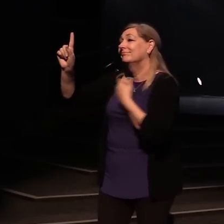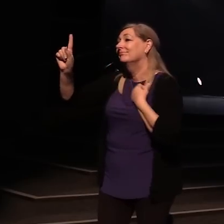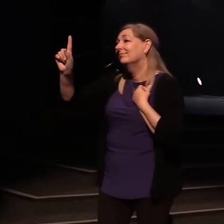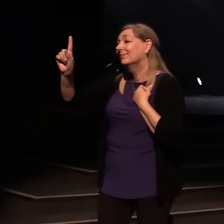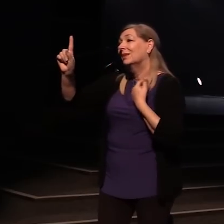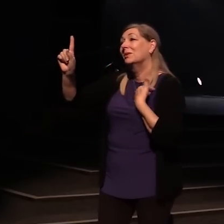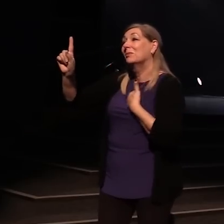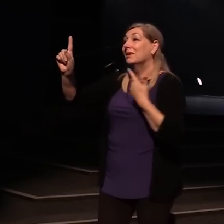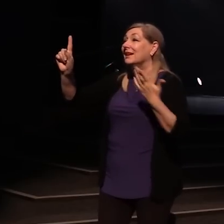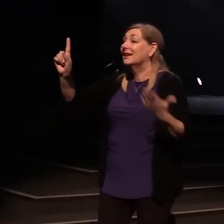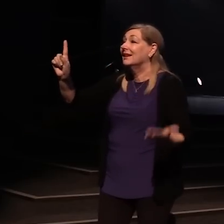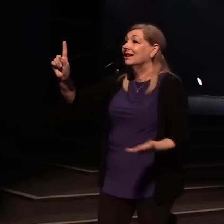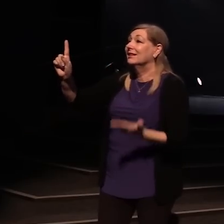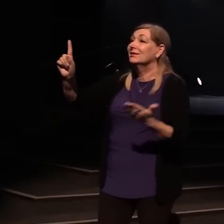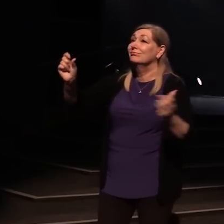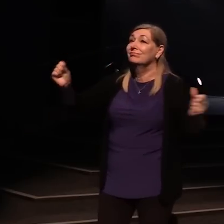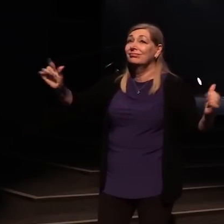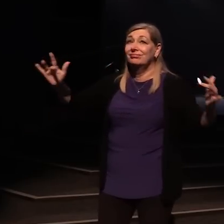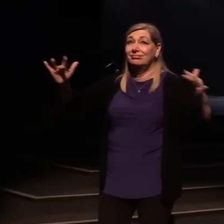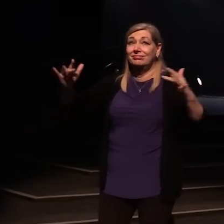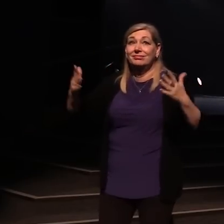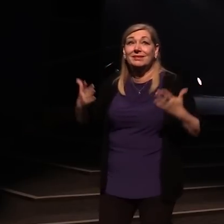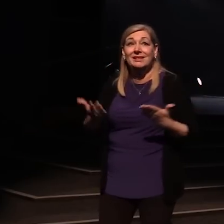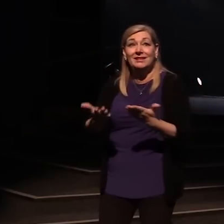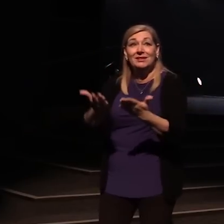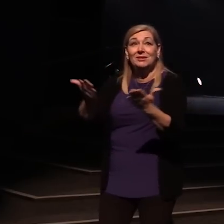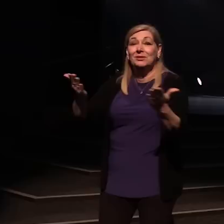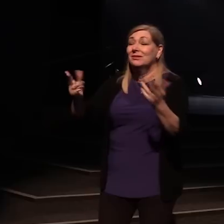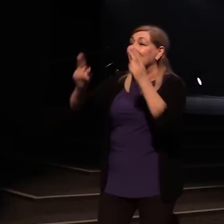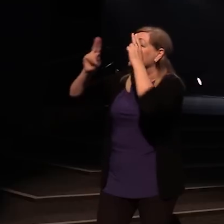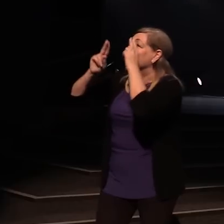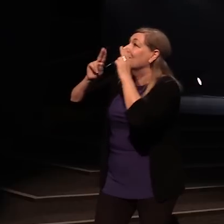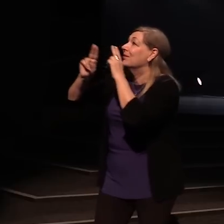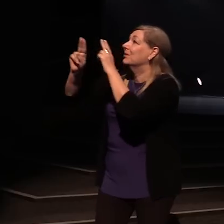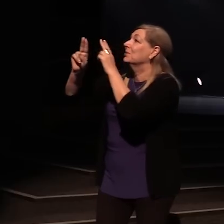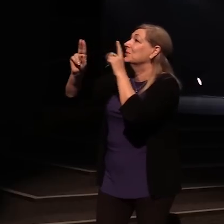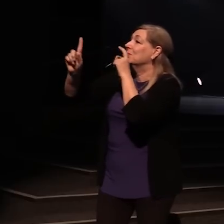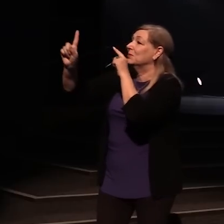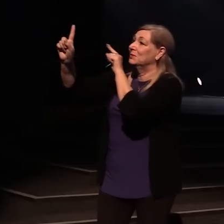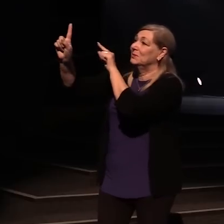We've gathered in this place to honor you